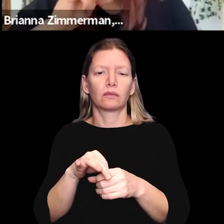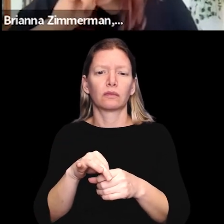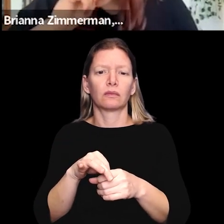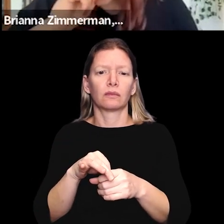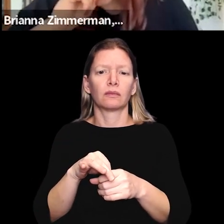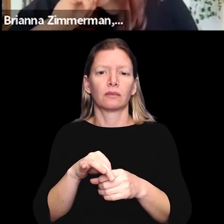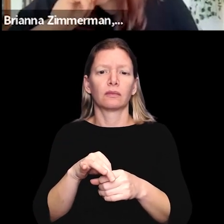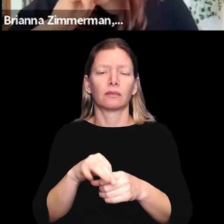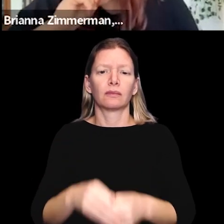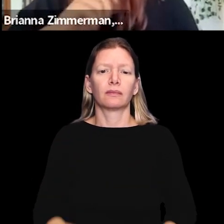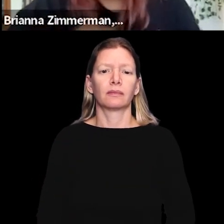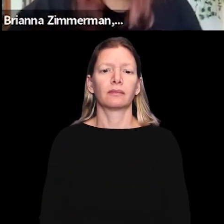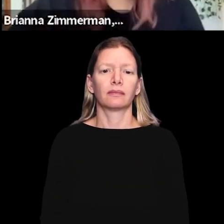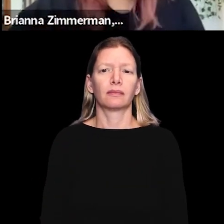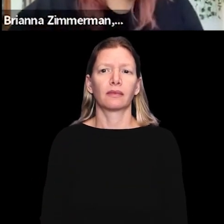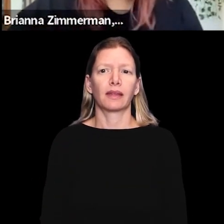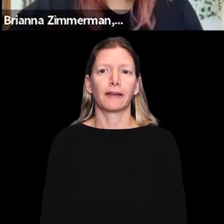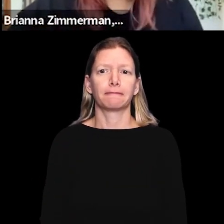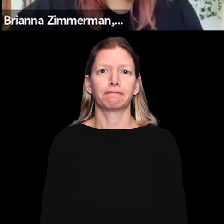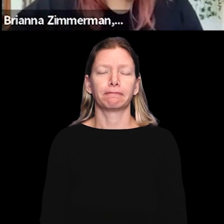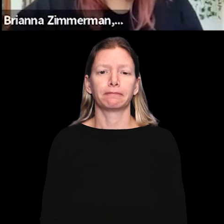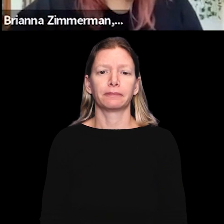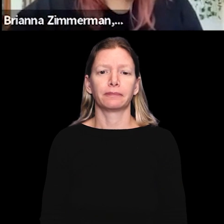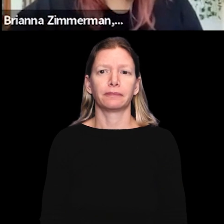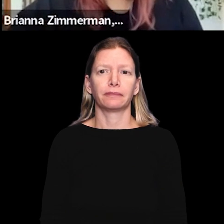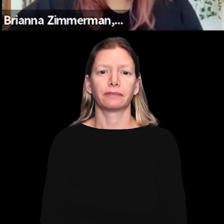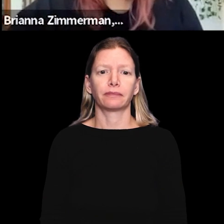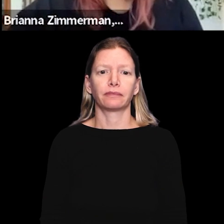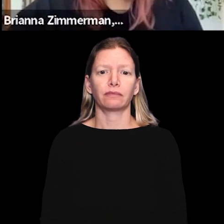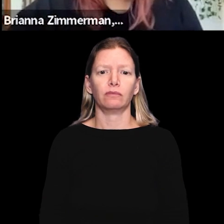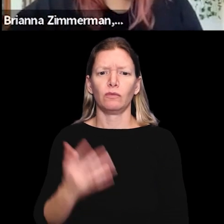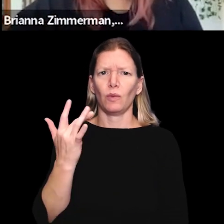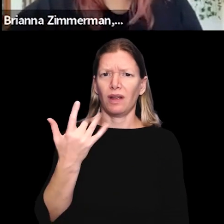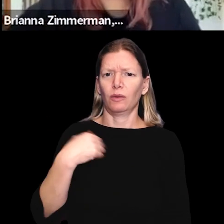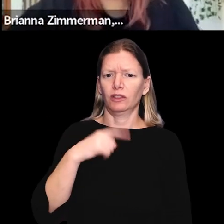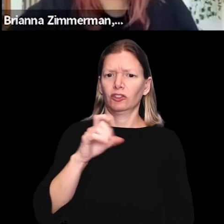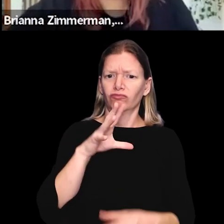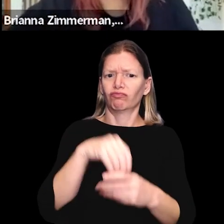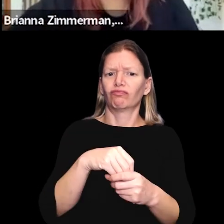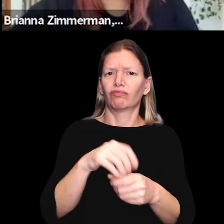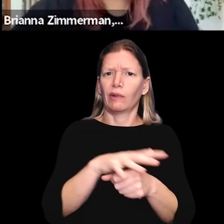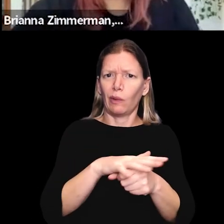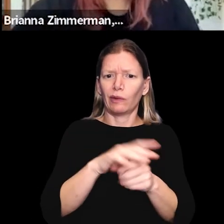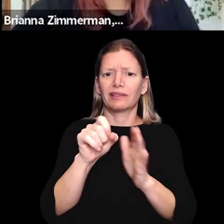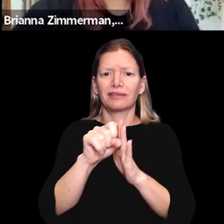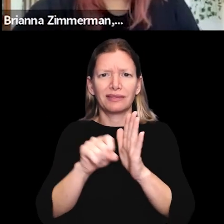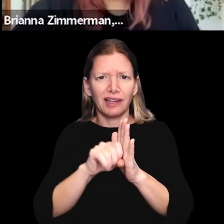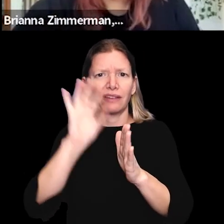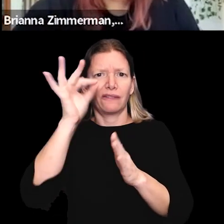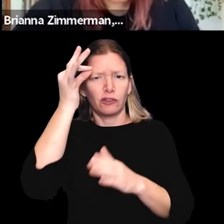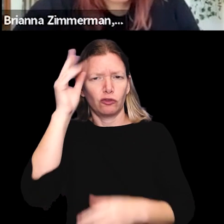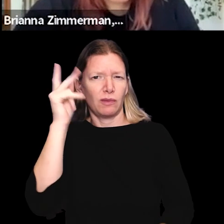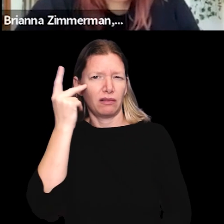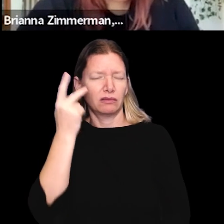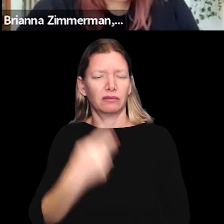how, you know, we should vote, why, you know, we should sort of be